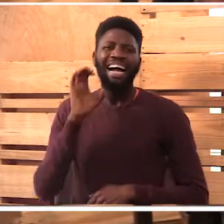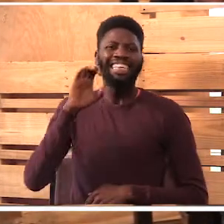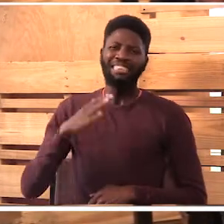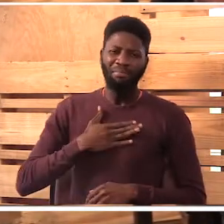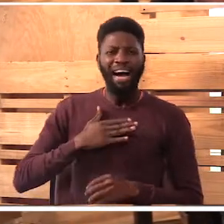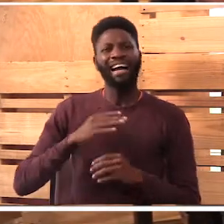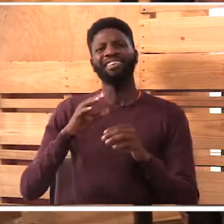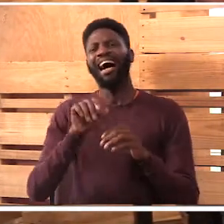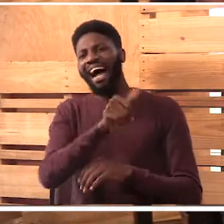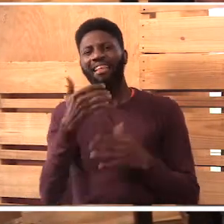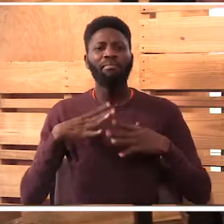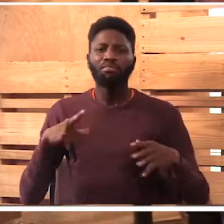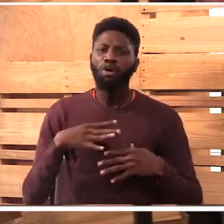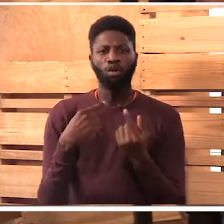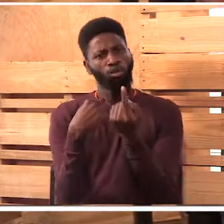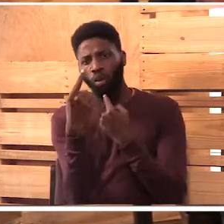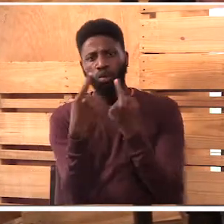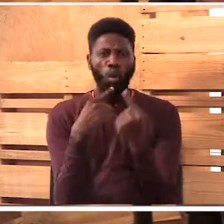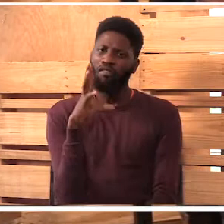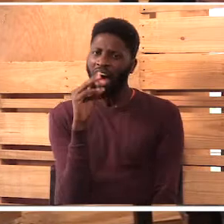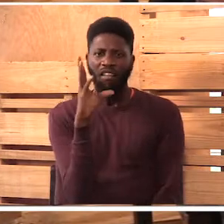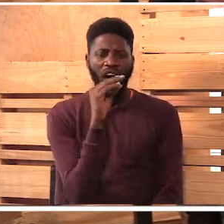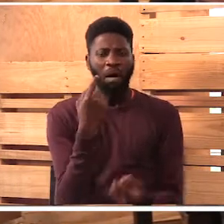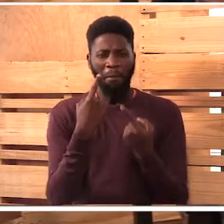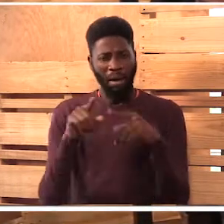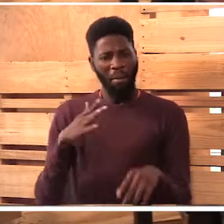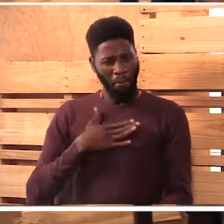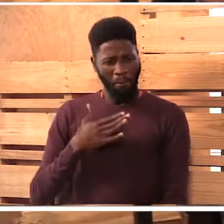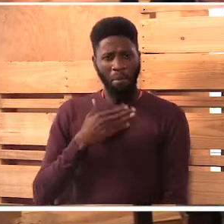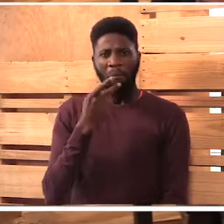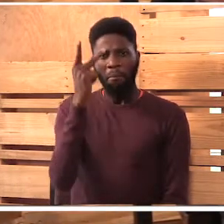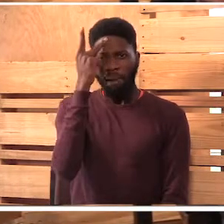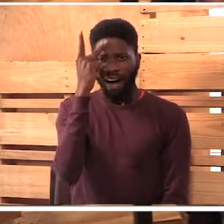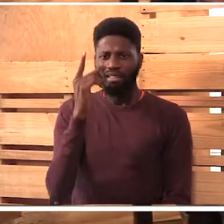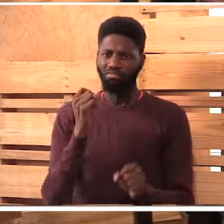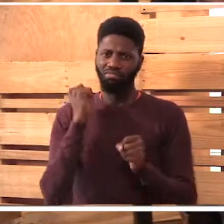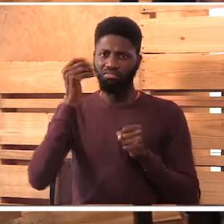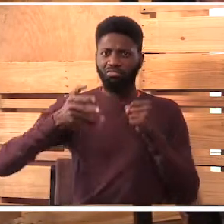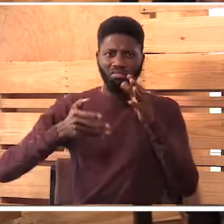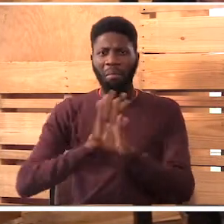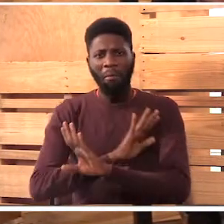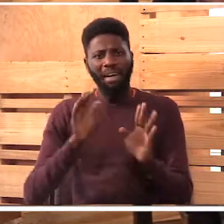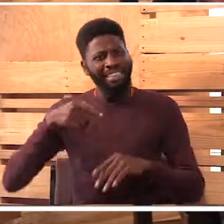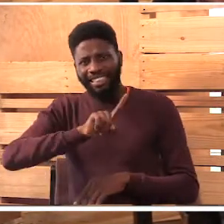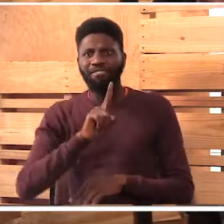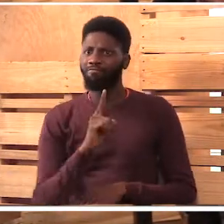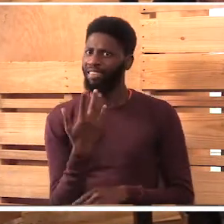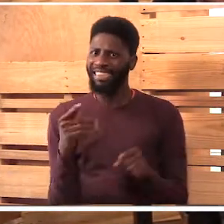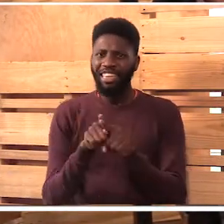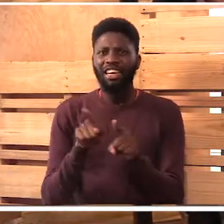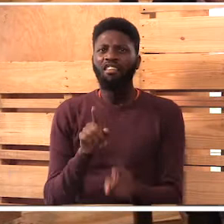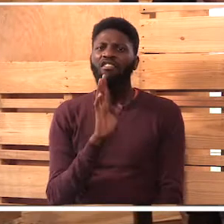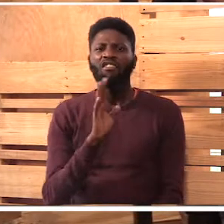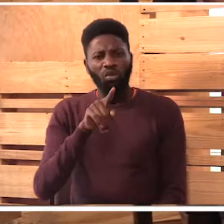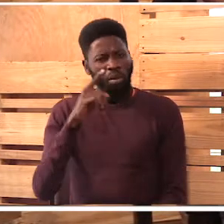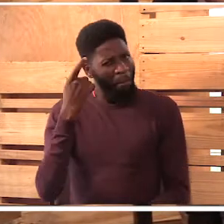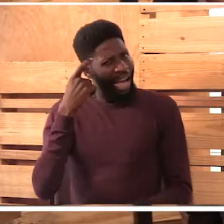other people are talking, their mothers are talking, and them, they're just signing, and you, you are here speaking. Did it ever bother you?